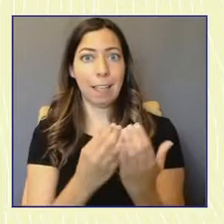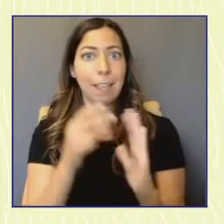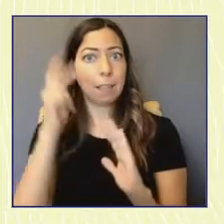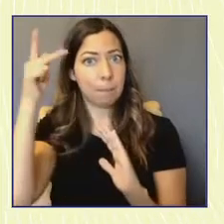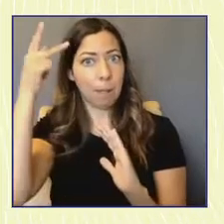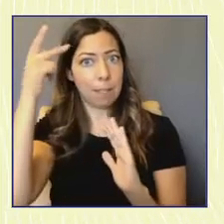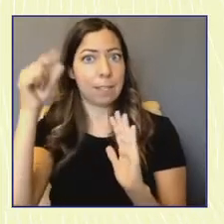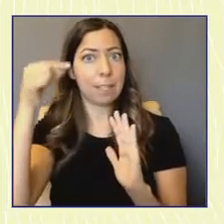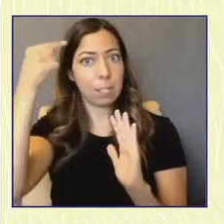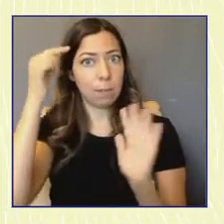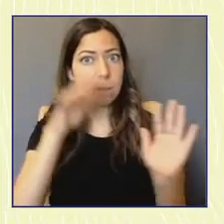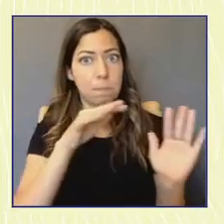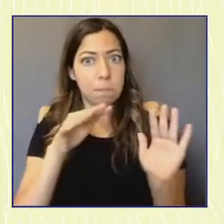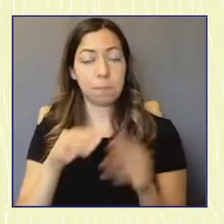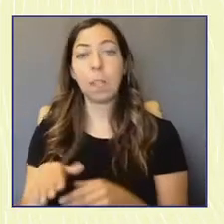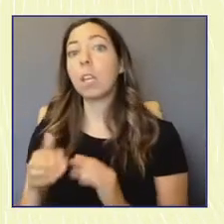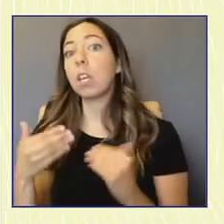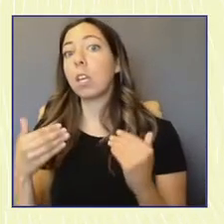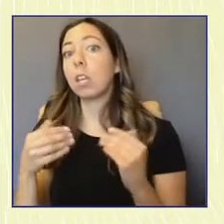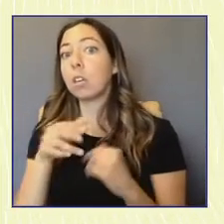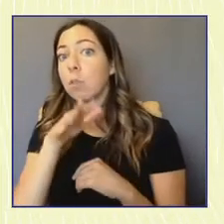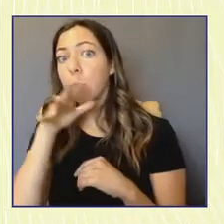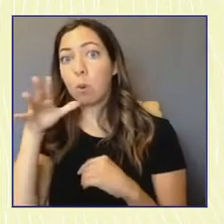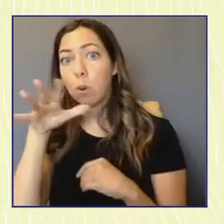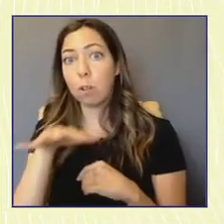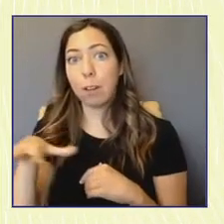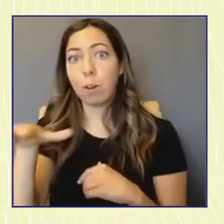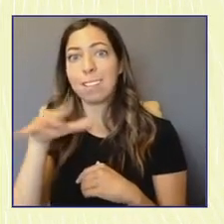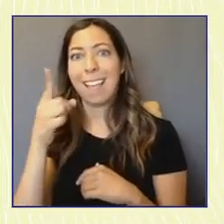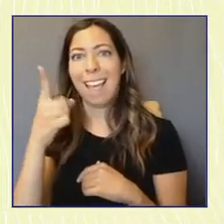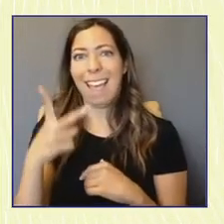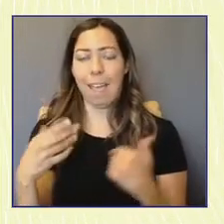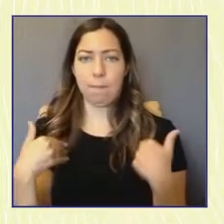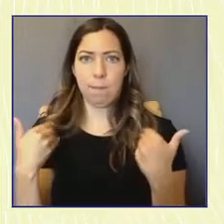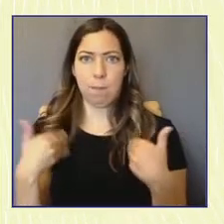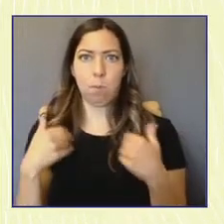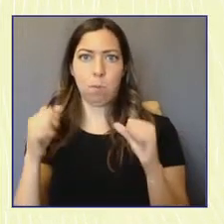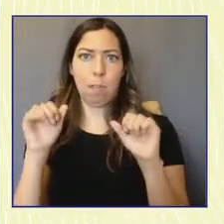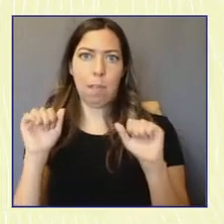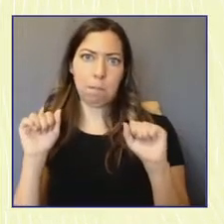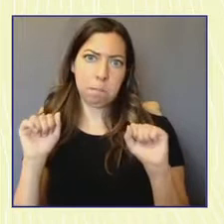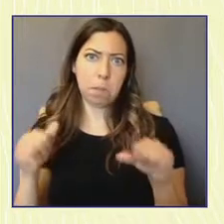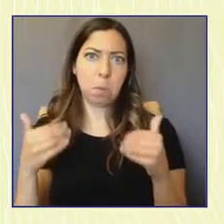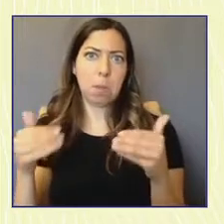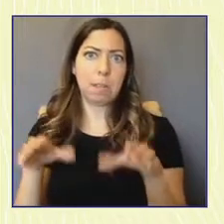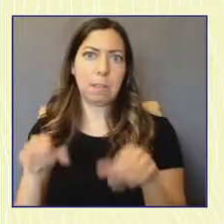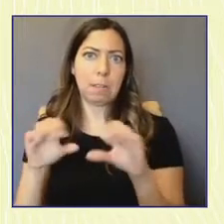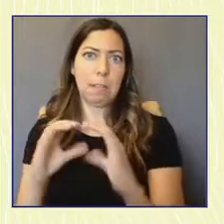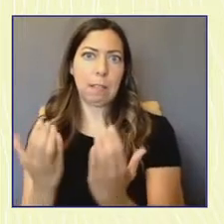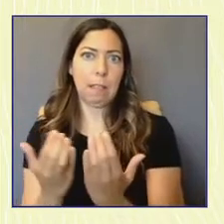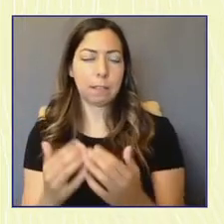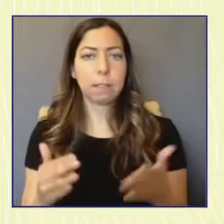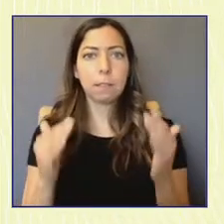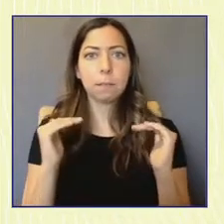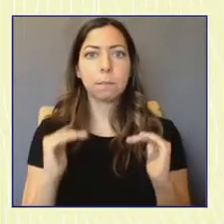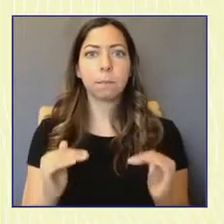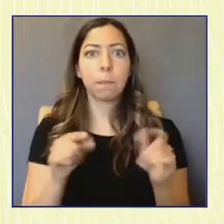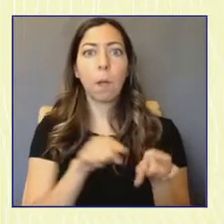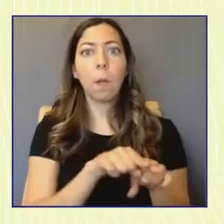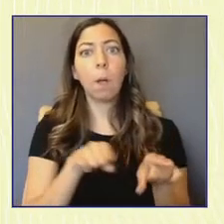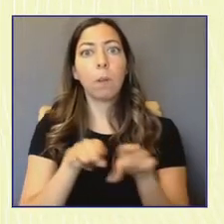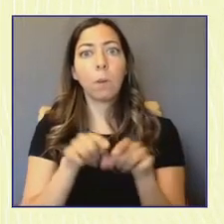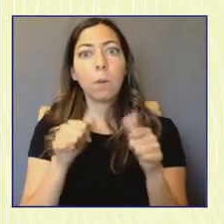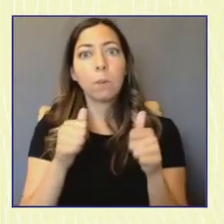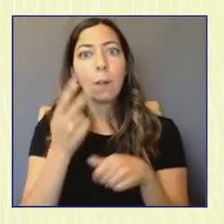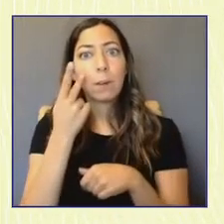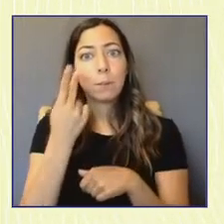youth living in rural areas. Another question that our survey data showed was whether young people had a chance to explore what their beliefs